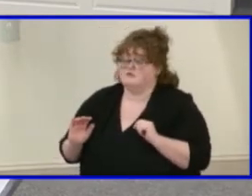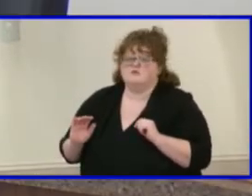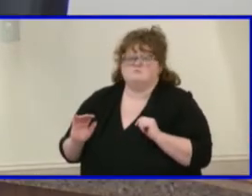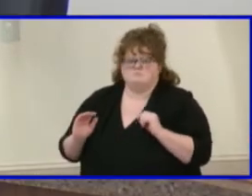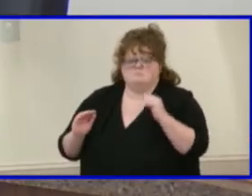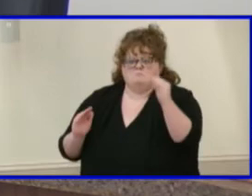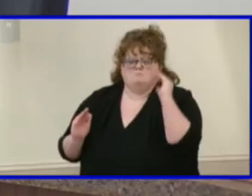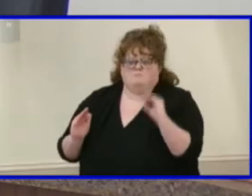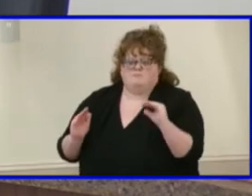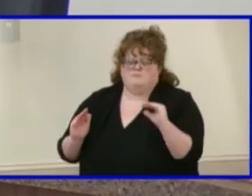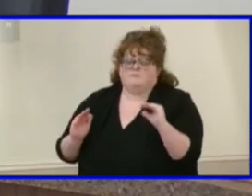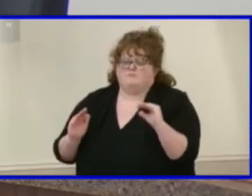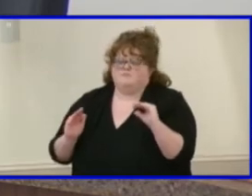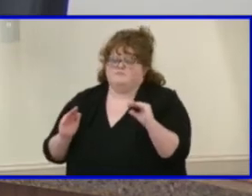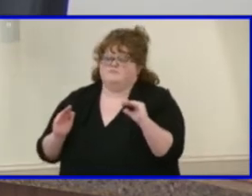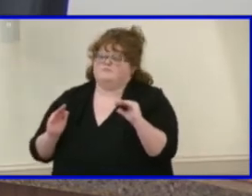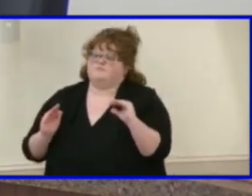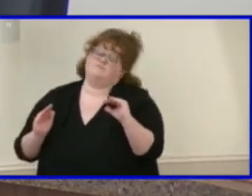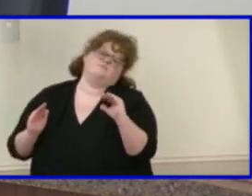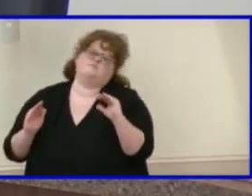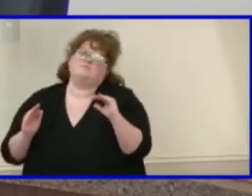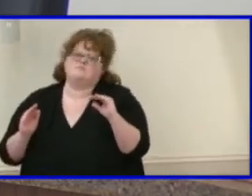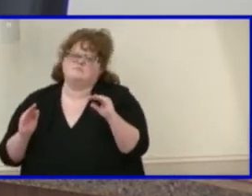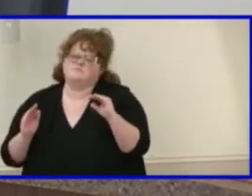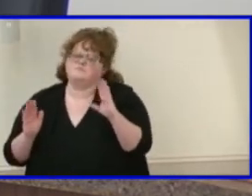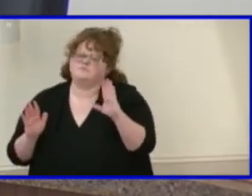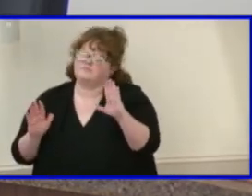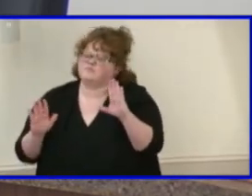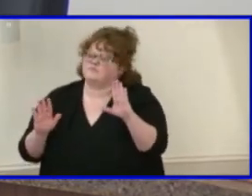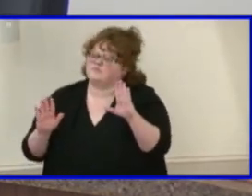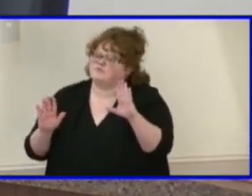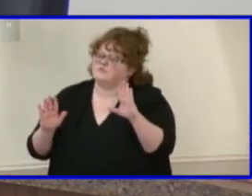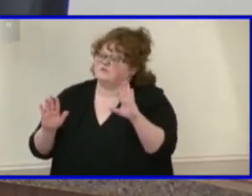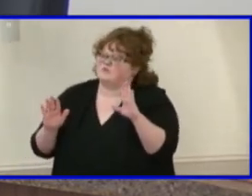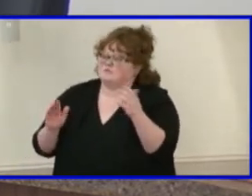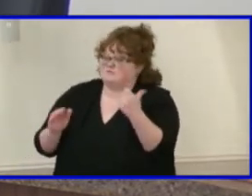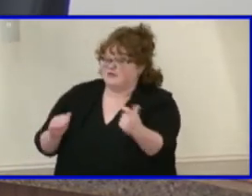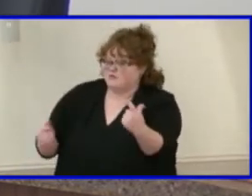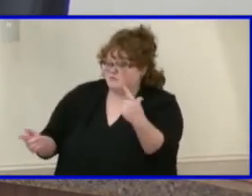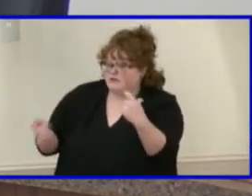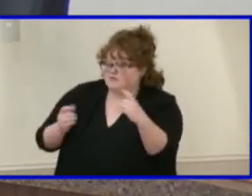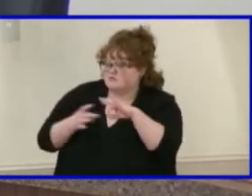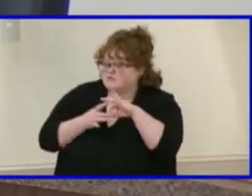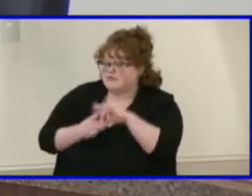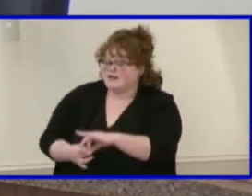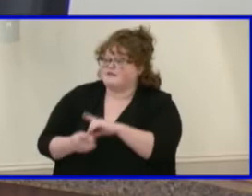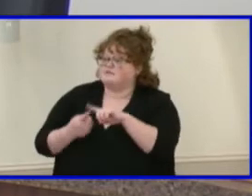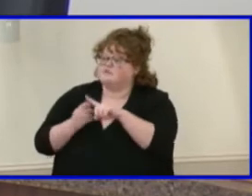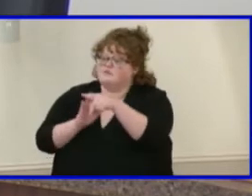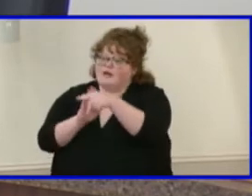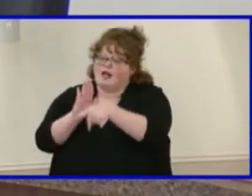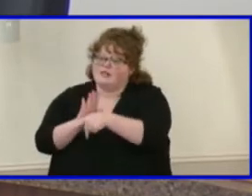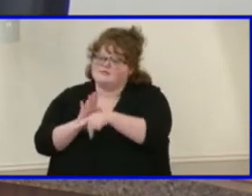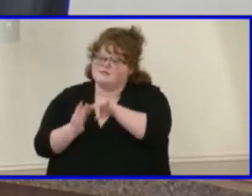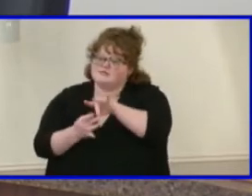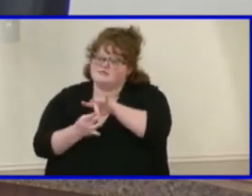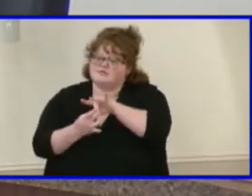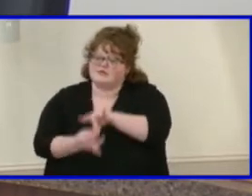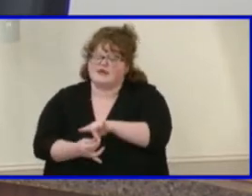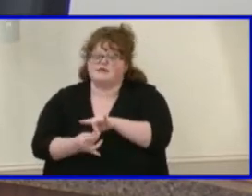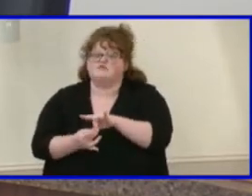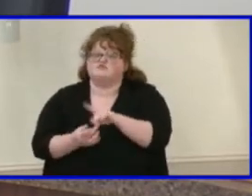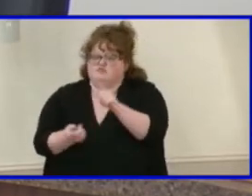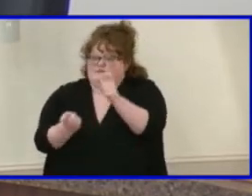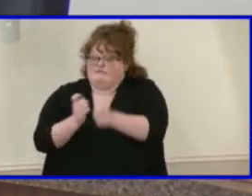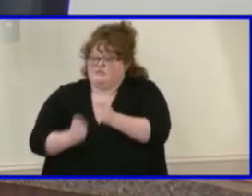Next, offering an opportunity to take any questions you might have on the policy related to proposed revisions for